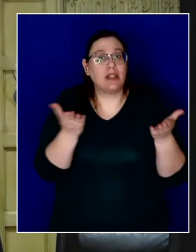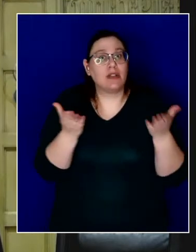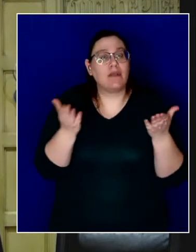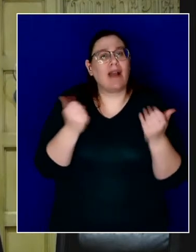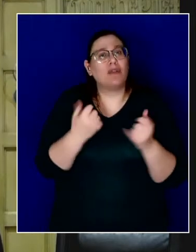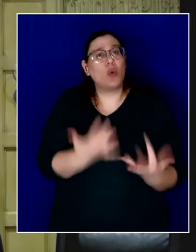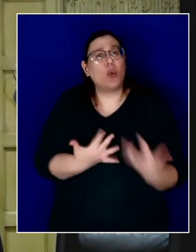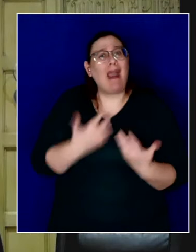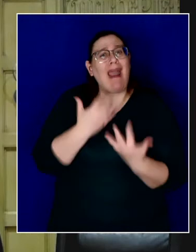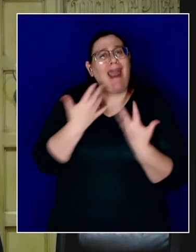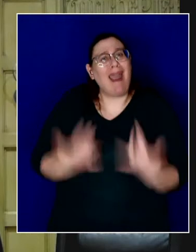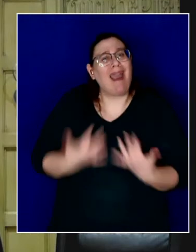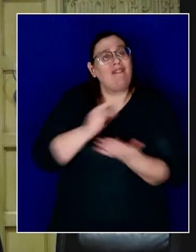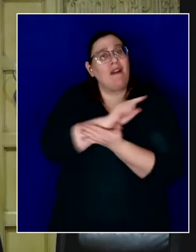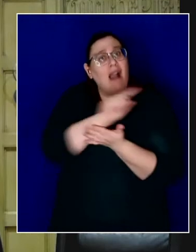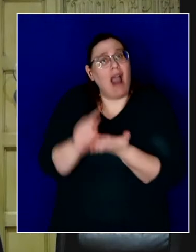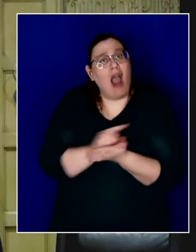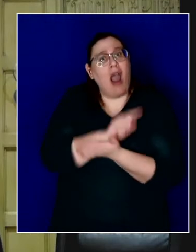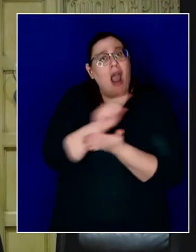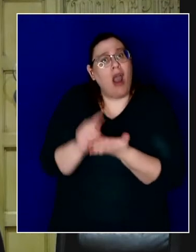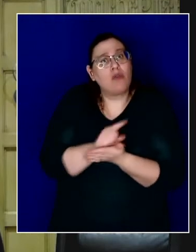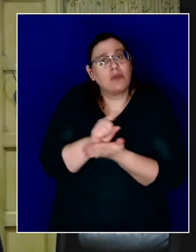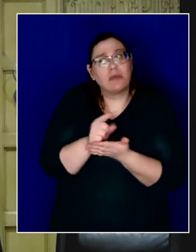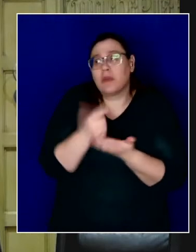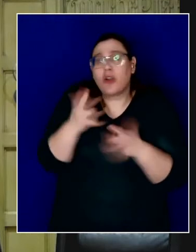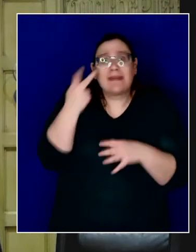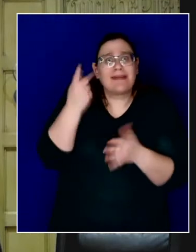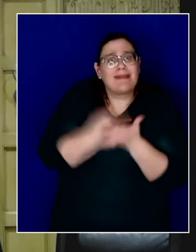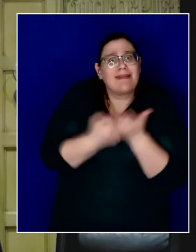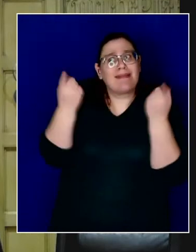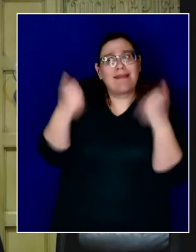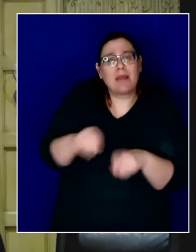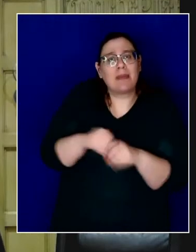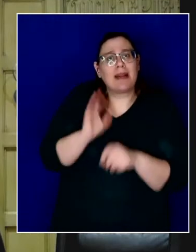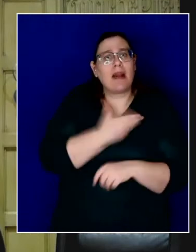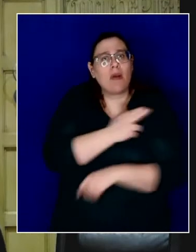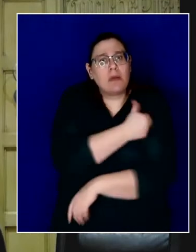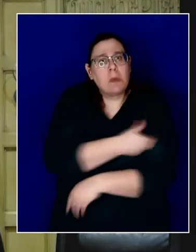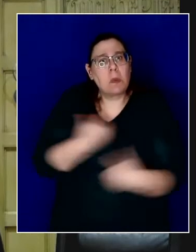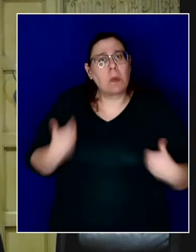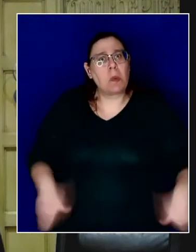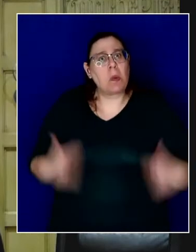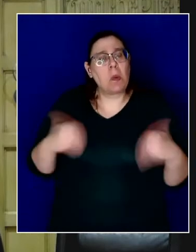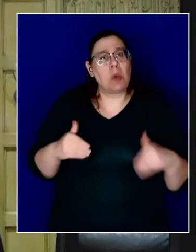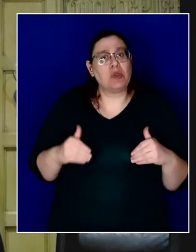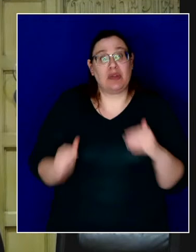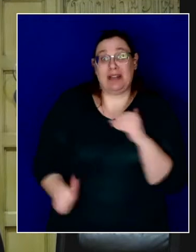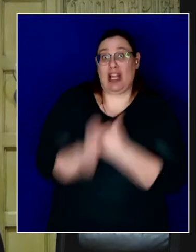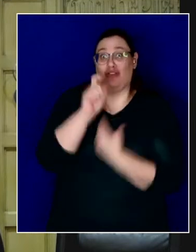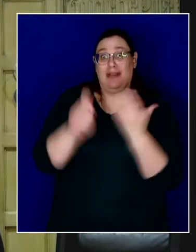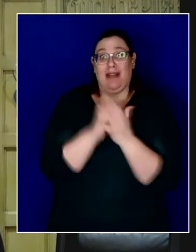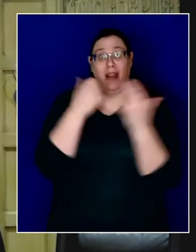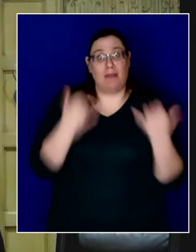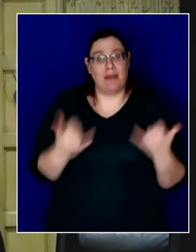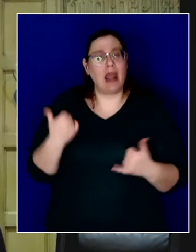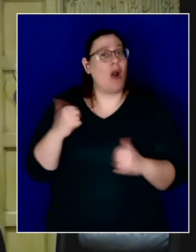wait as we're already seeing in some of our hospitals. So getting through this dangerous period demands action from each one of